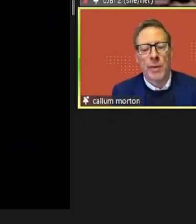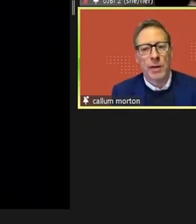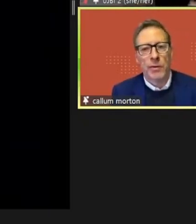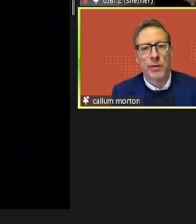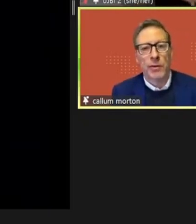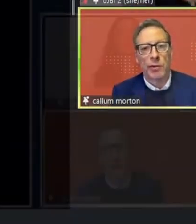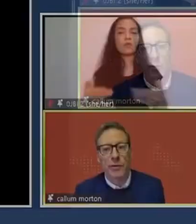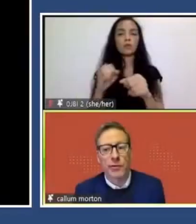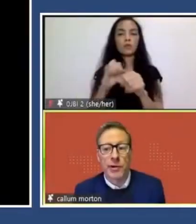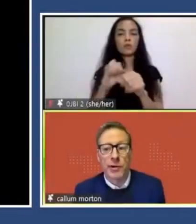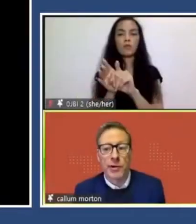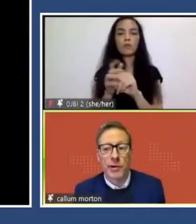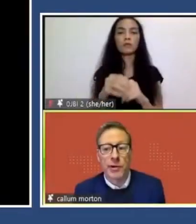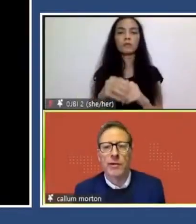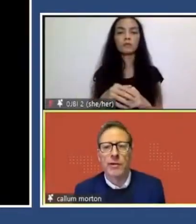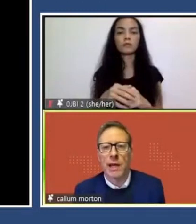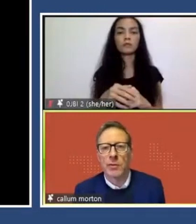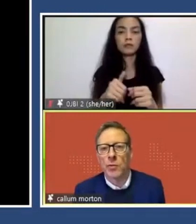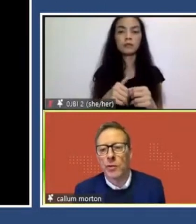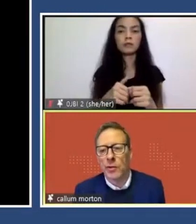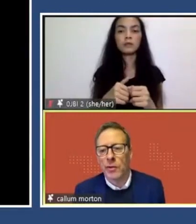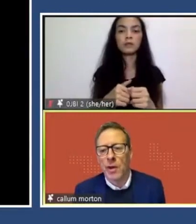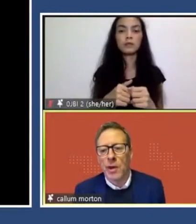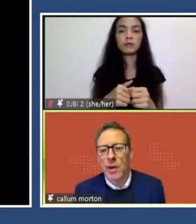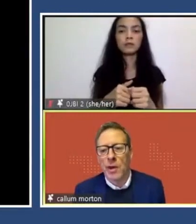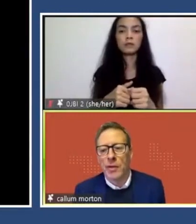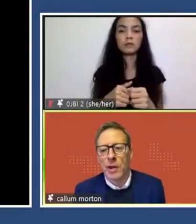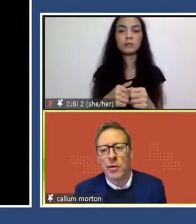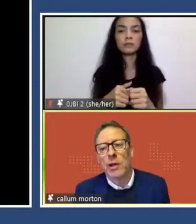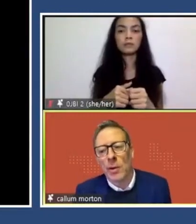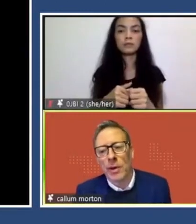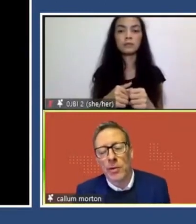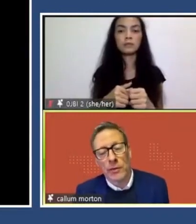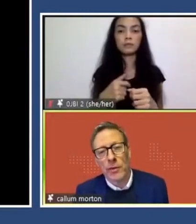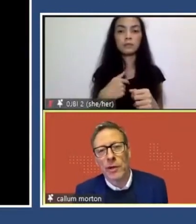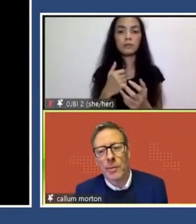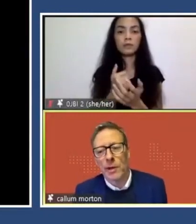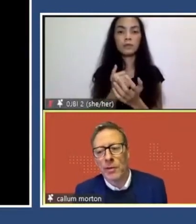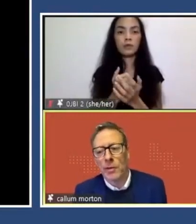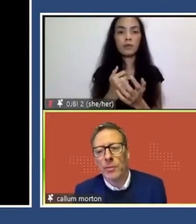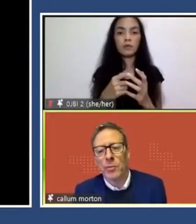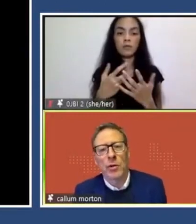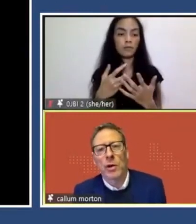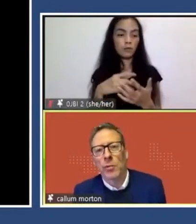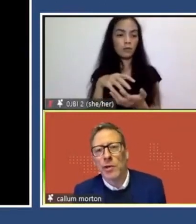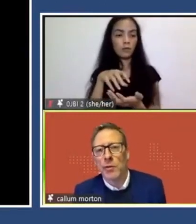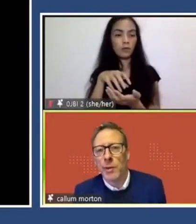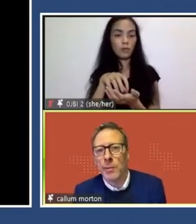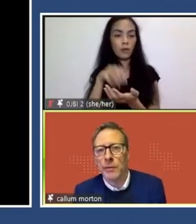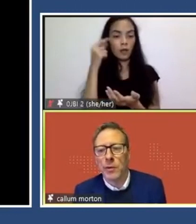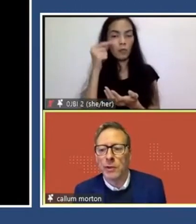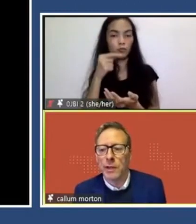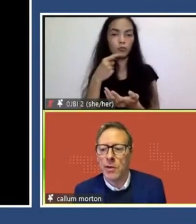pay my respects to the traditional custodians of the land and waters that Monash University operates on, the Boonwurrung and